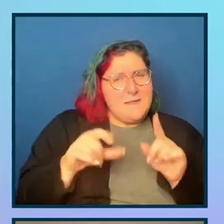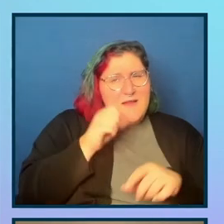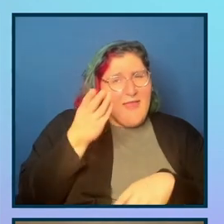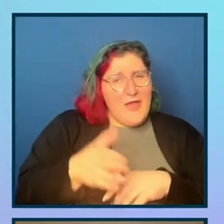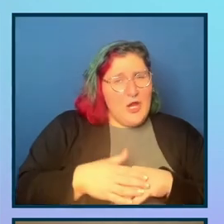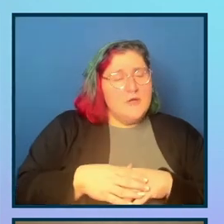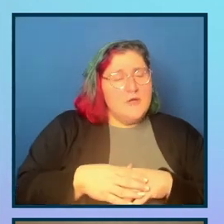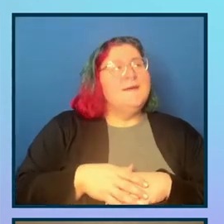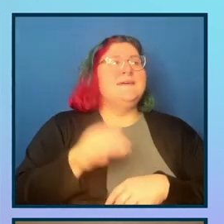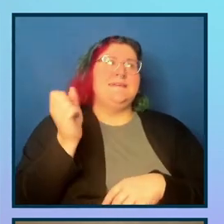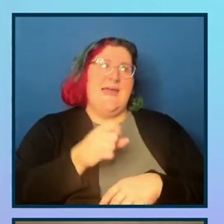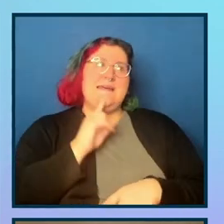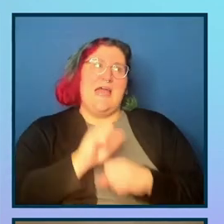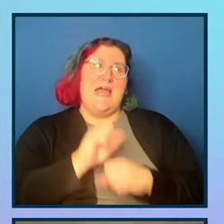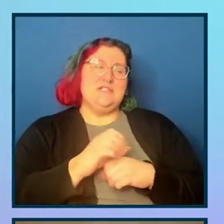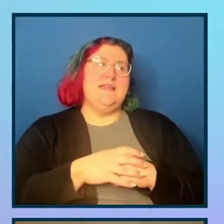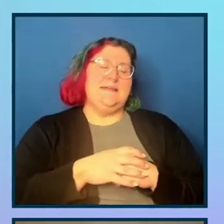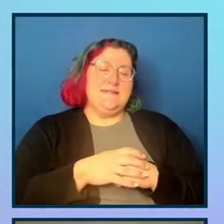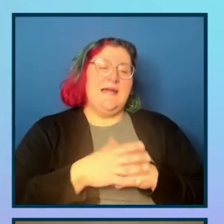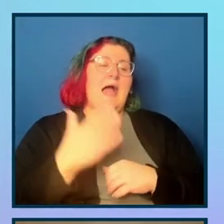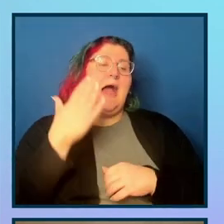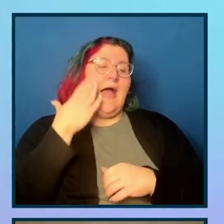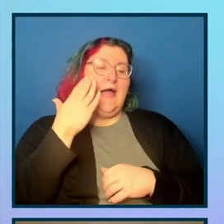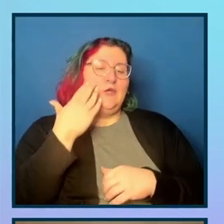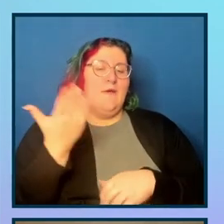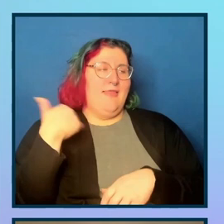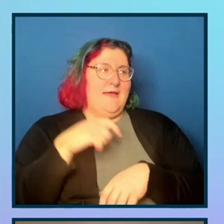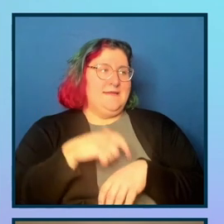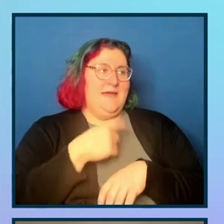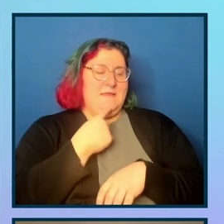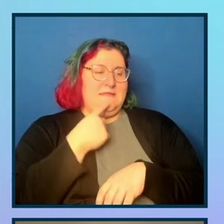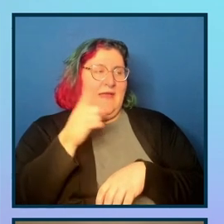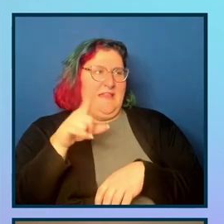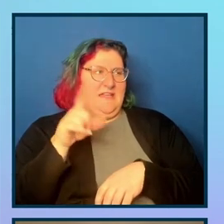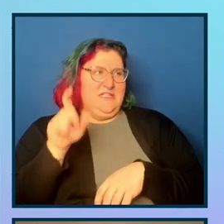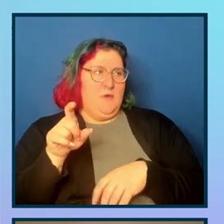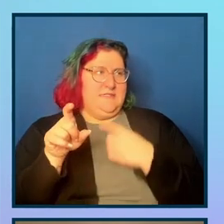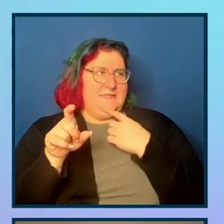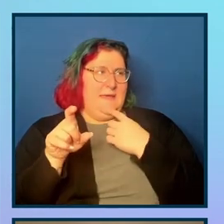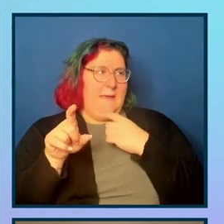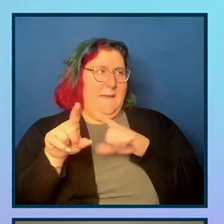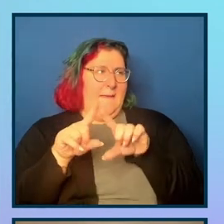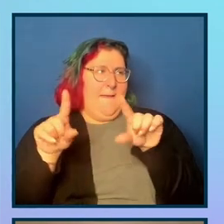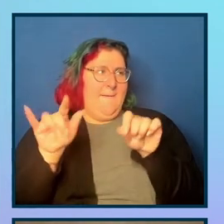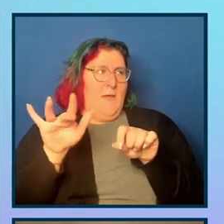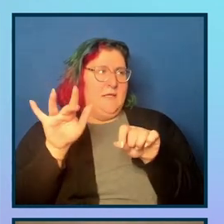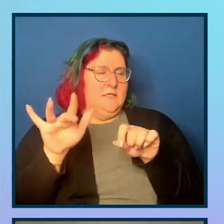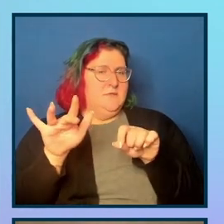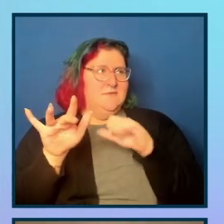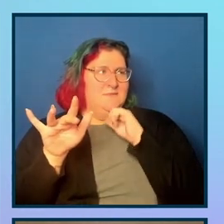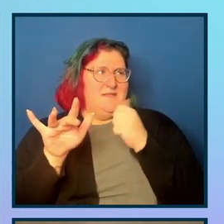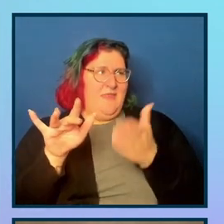yeah, actually, I know the tool that the last tool run told me that this thing should be a button. So I'd expect this button to be in the tab order. So I'm going to